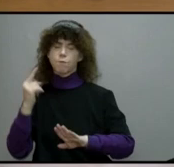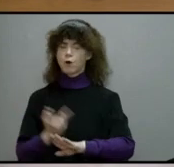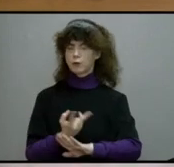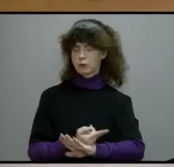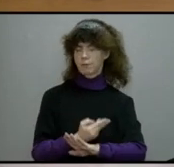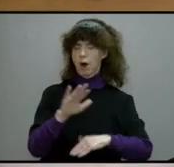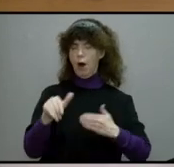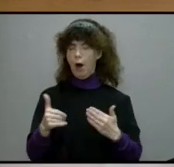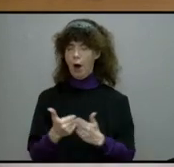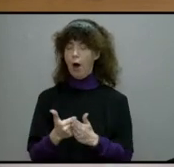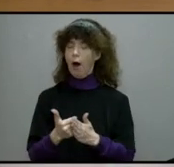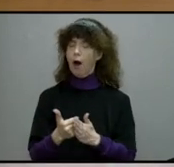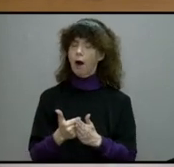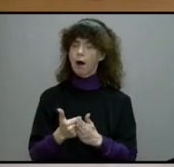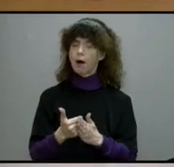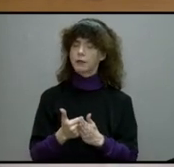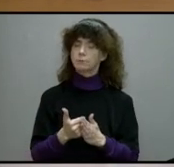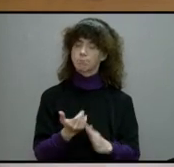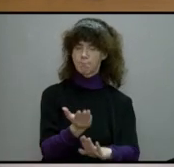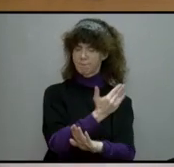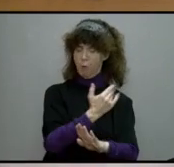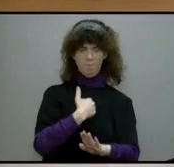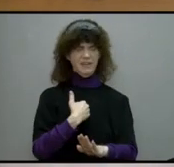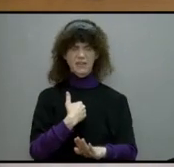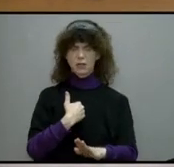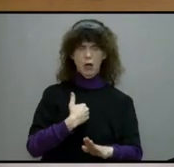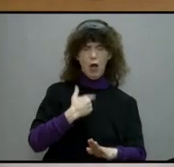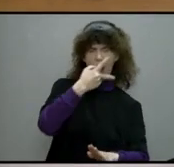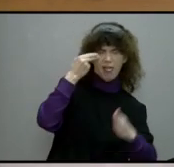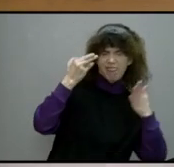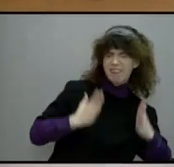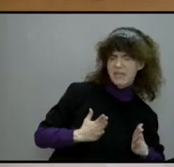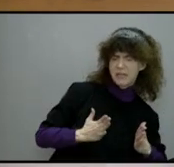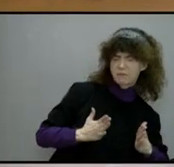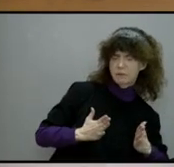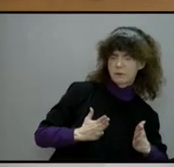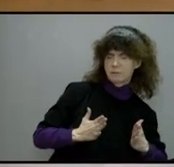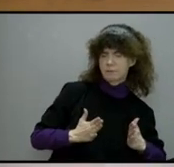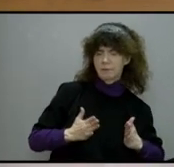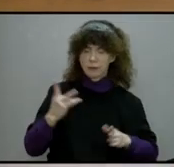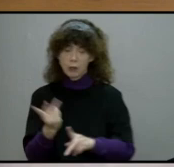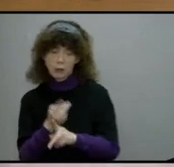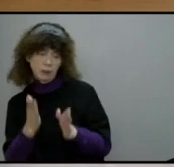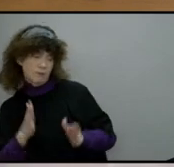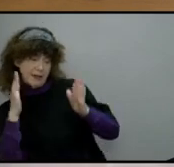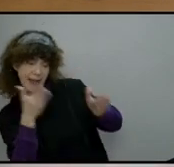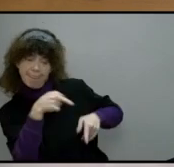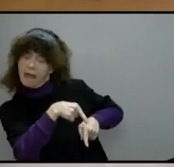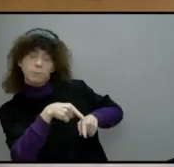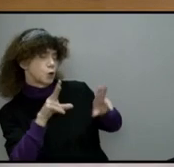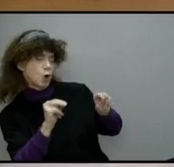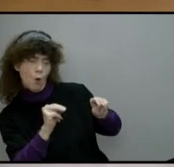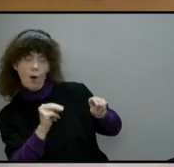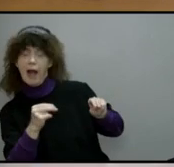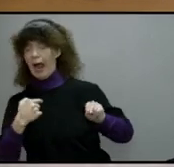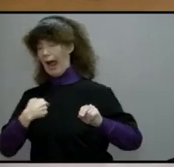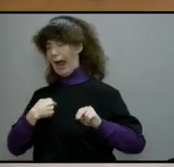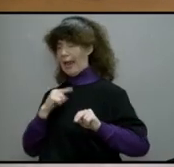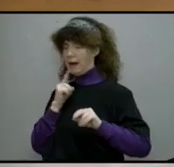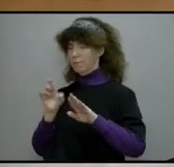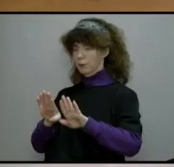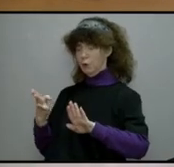All who come before me are thieves and robbers, but the sheep did not listen to them. I am the door.